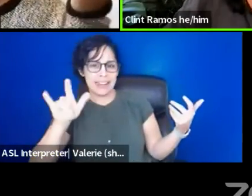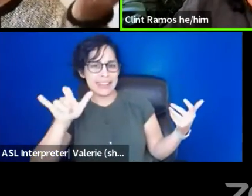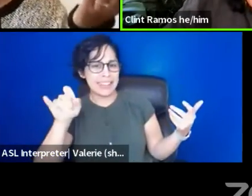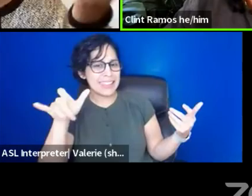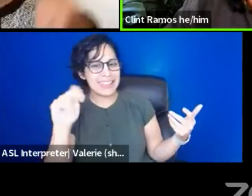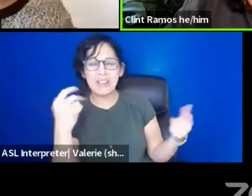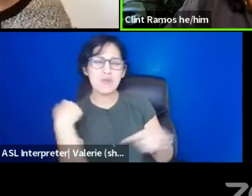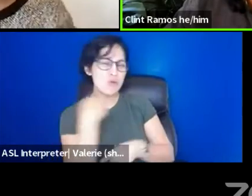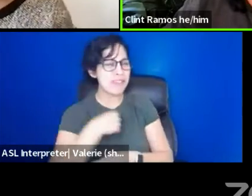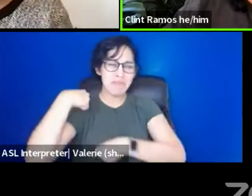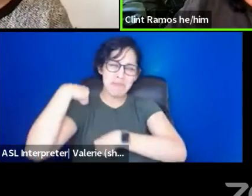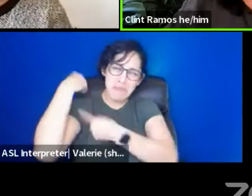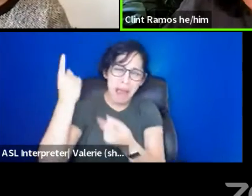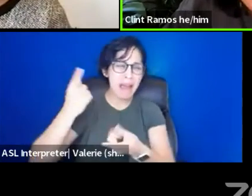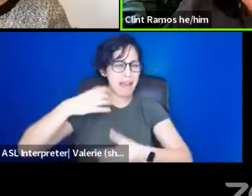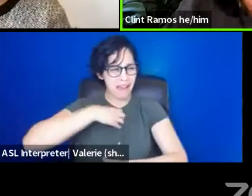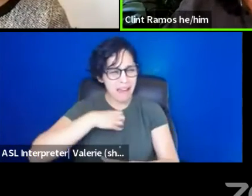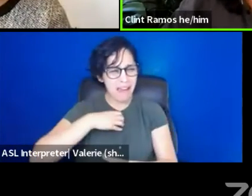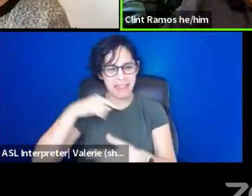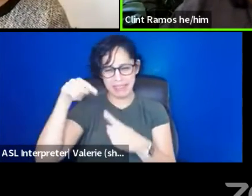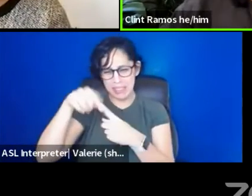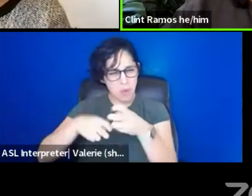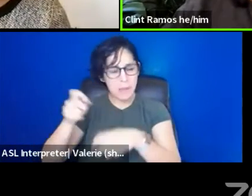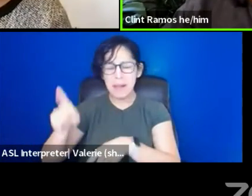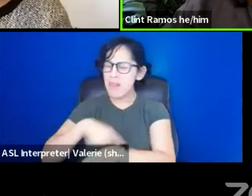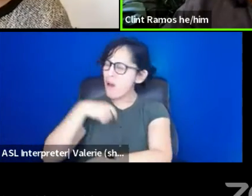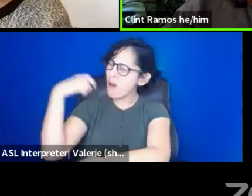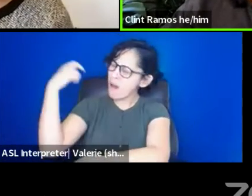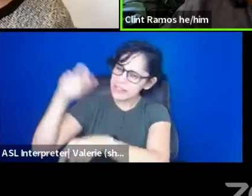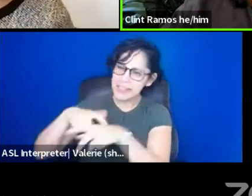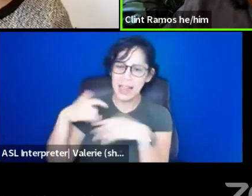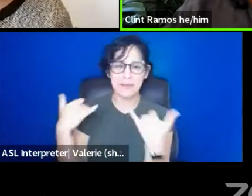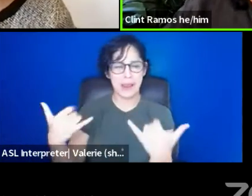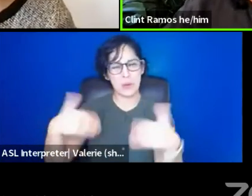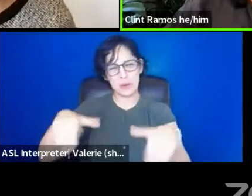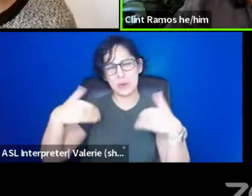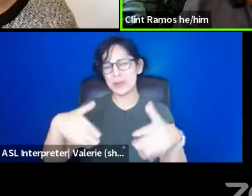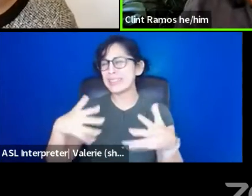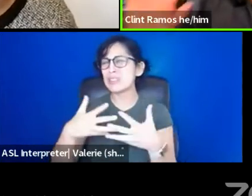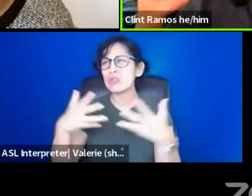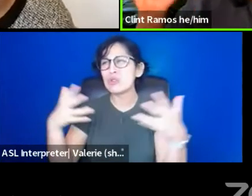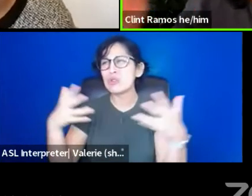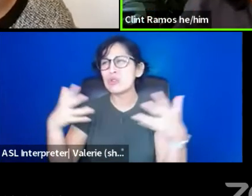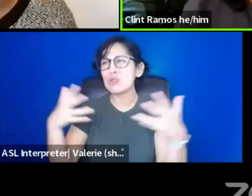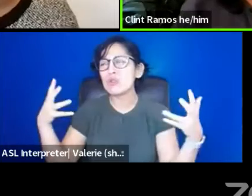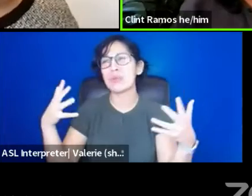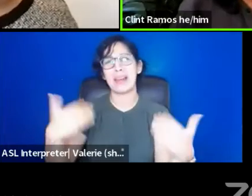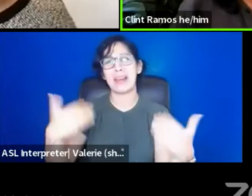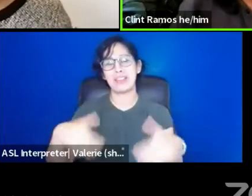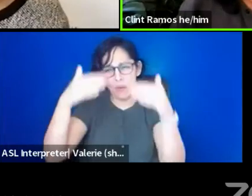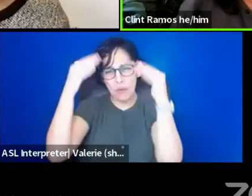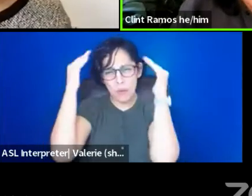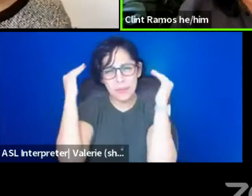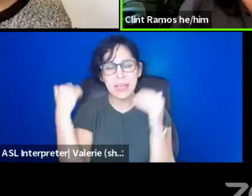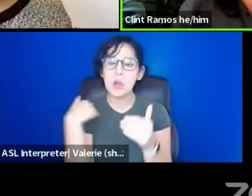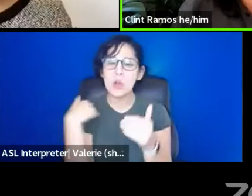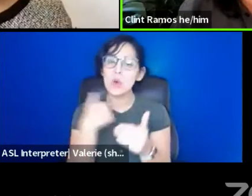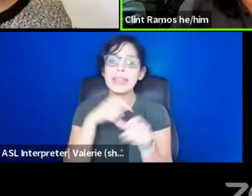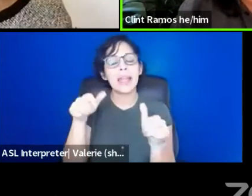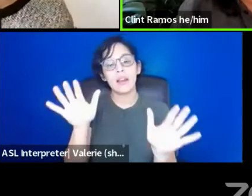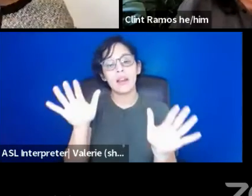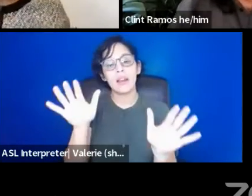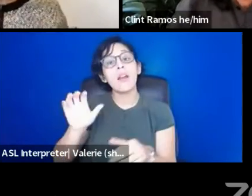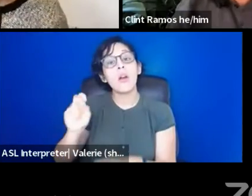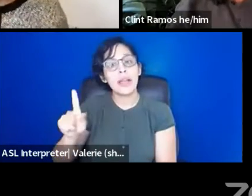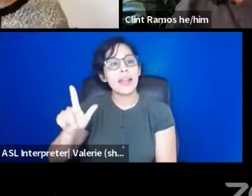this for a long ass time. You know, it's just, it's too much. I mean, we can even get, okay, Linz, say something.